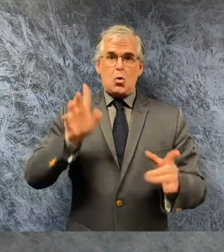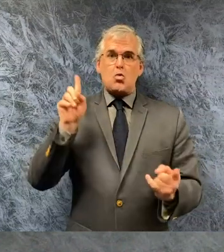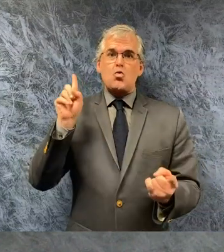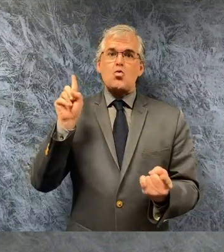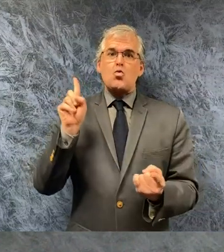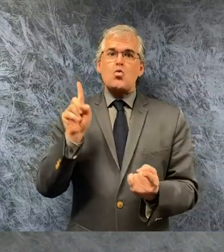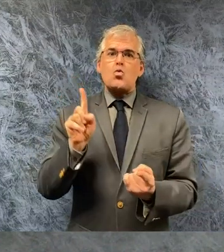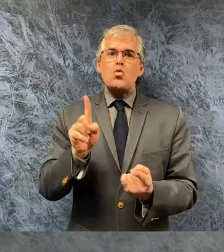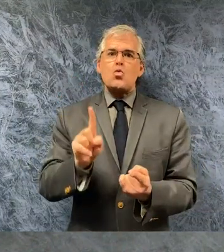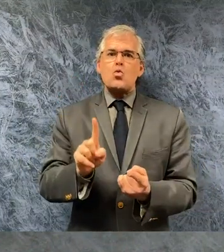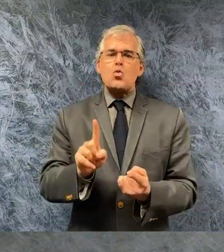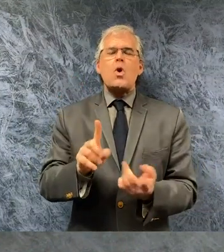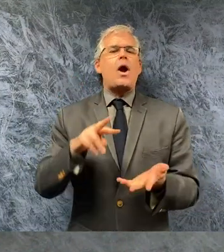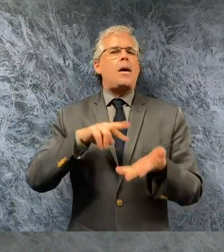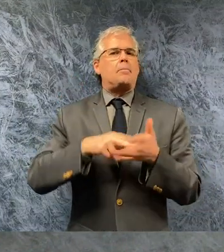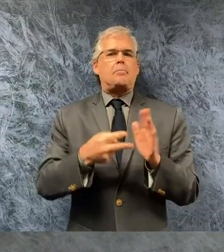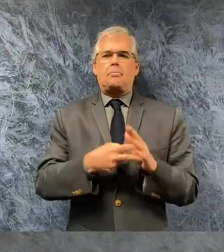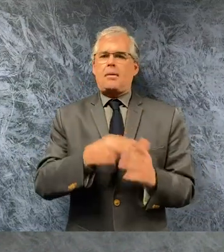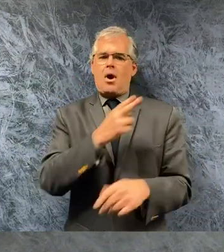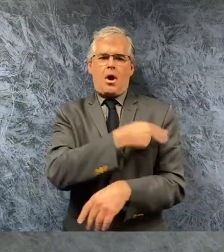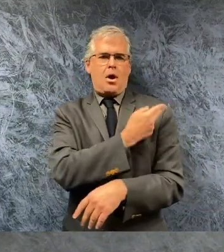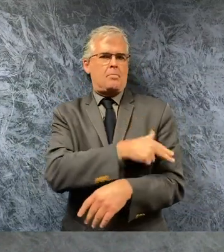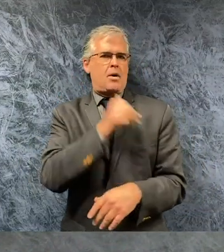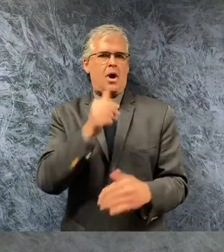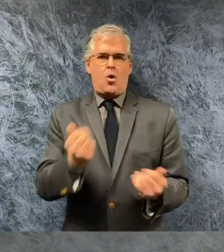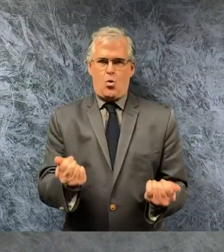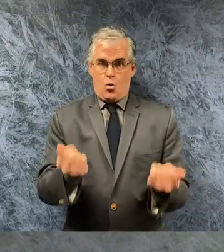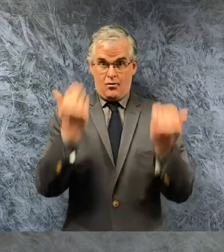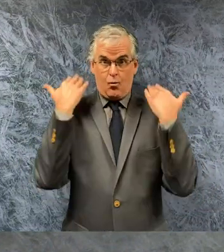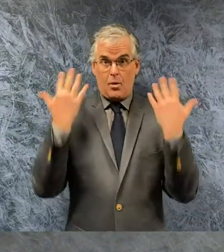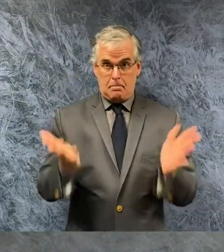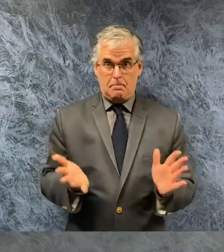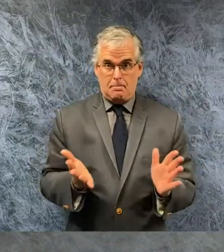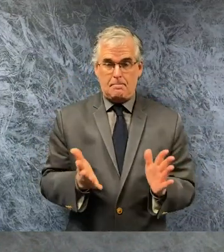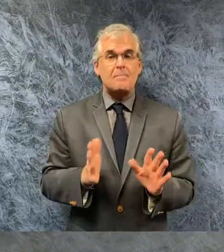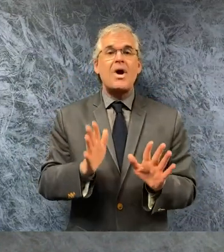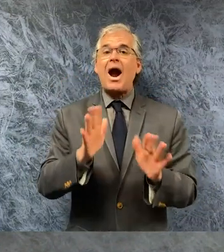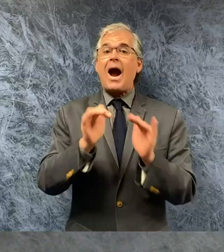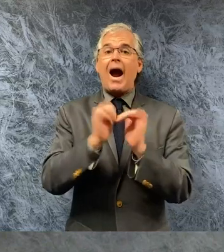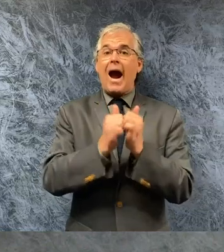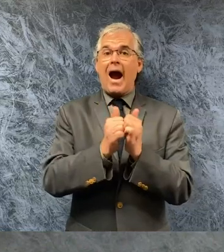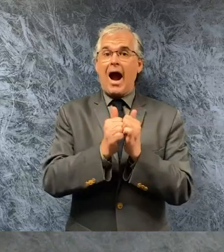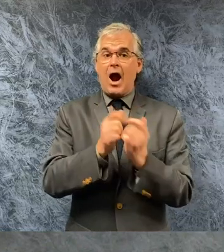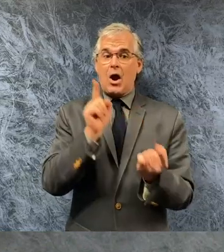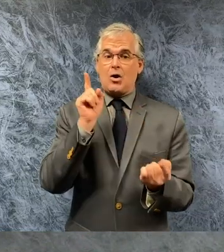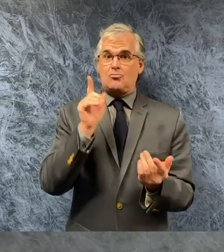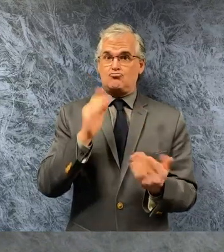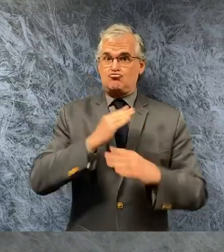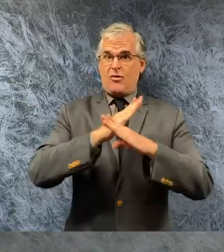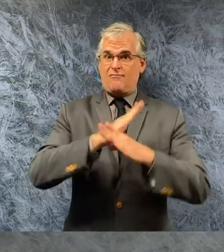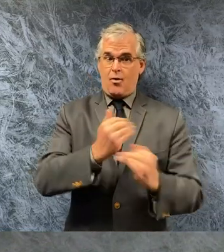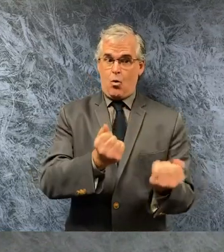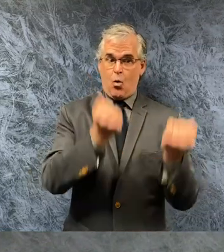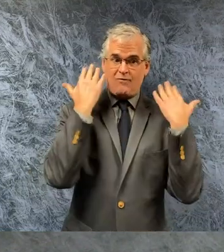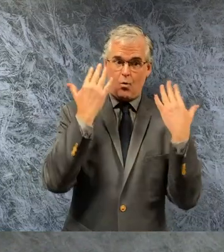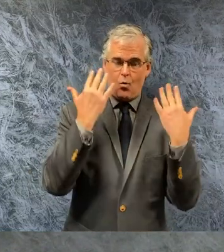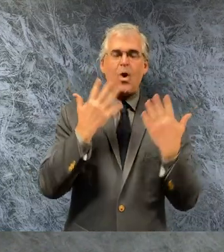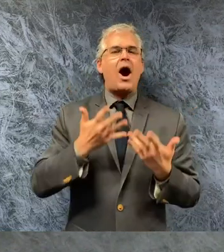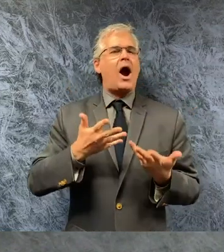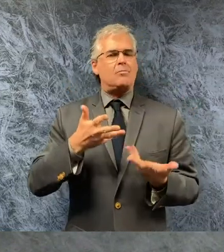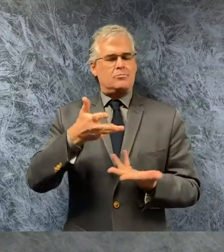overwhelm our health care system the key to all of this is strict social distancing it's the only way